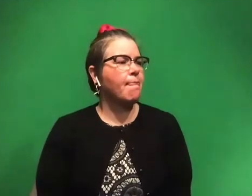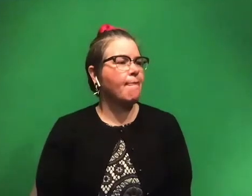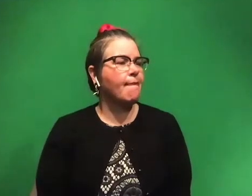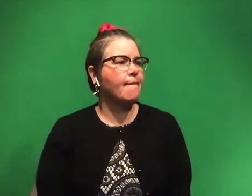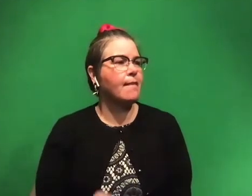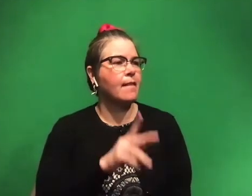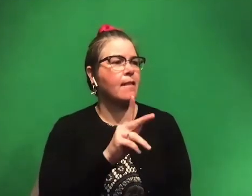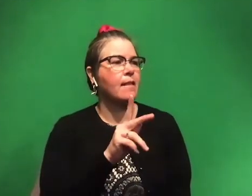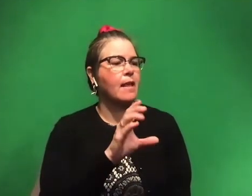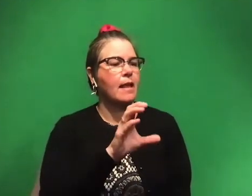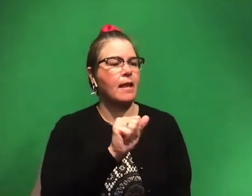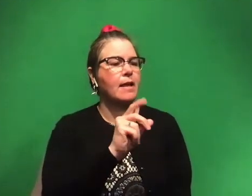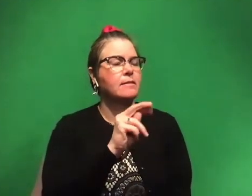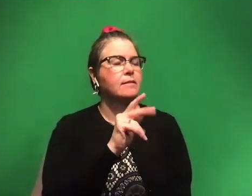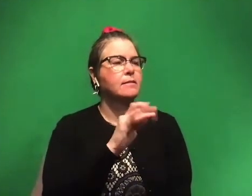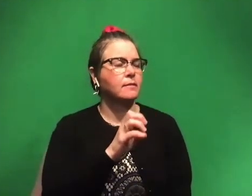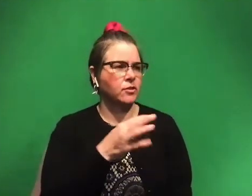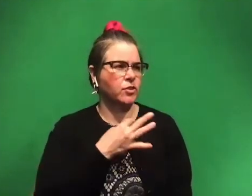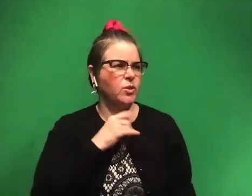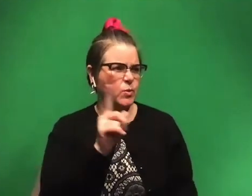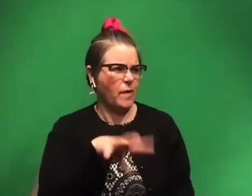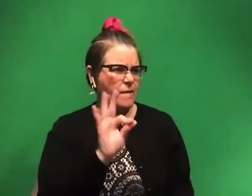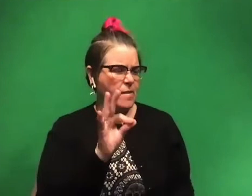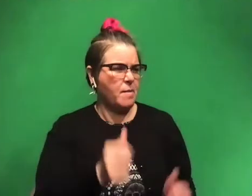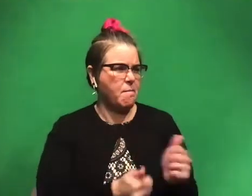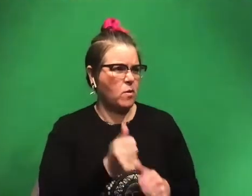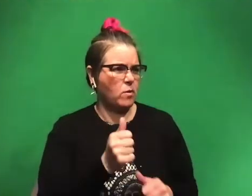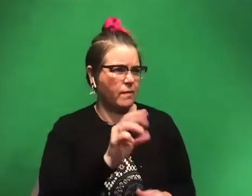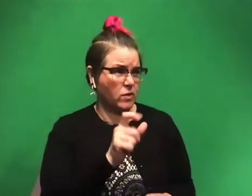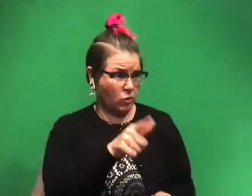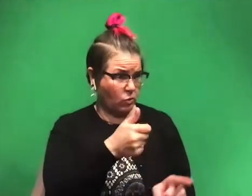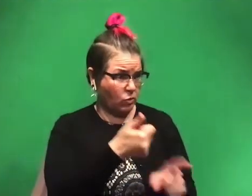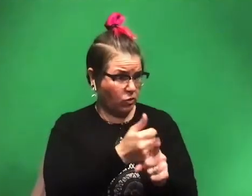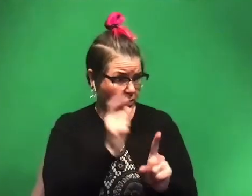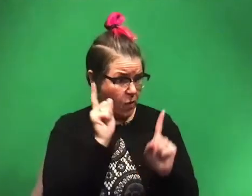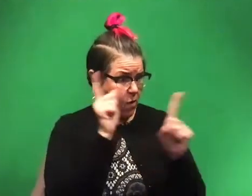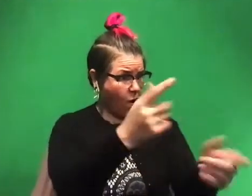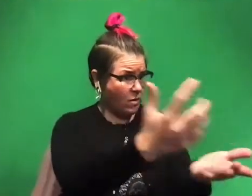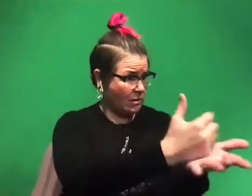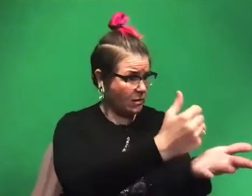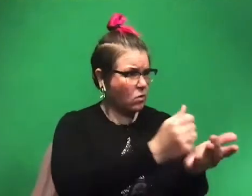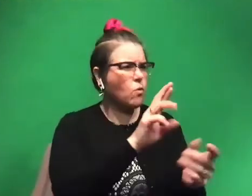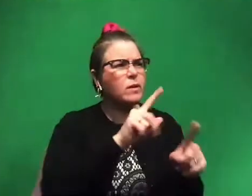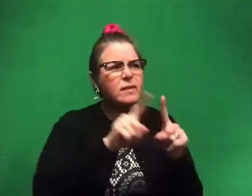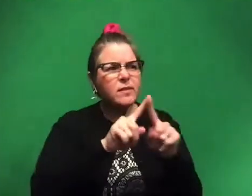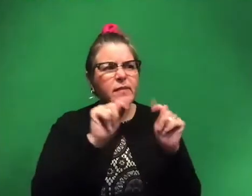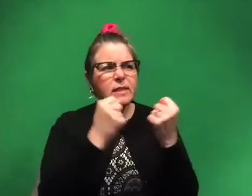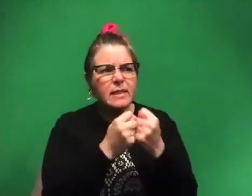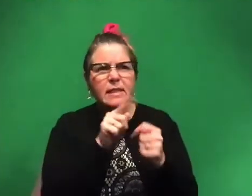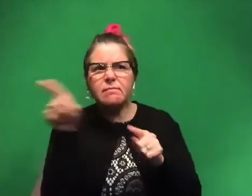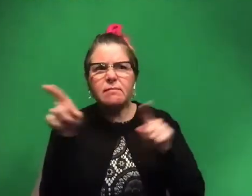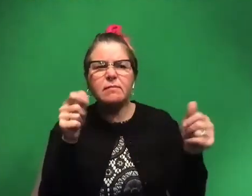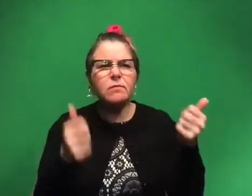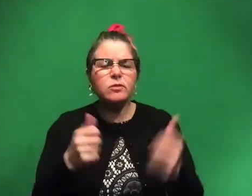Cadence would like to know, uh, where do you find most of the fossils? Do you personally go out and get them or is it like different teams that do different things?